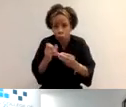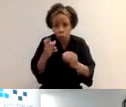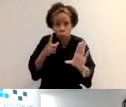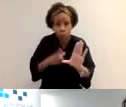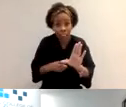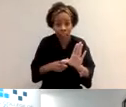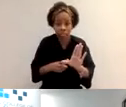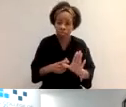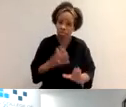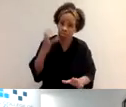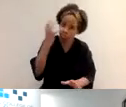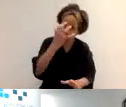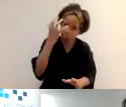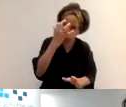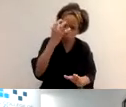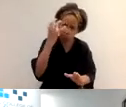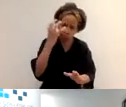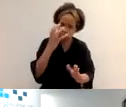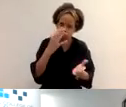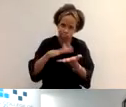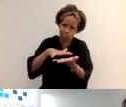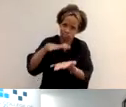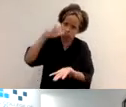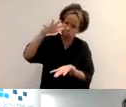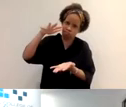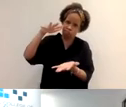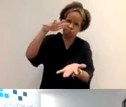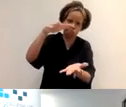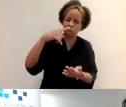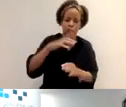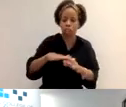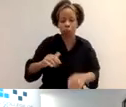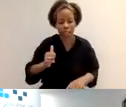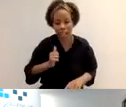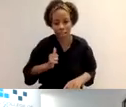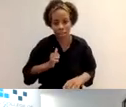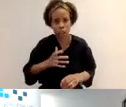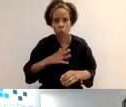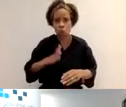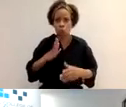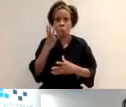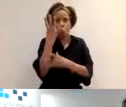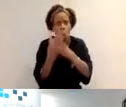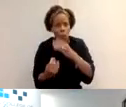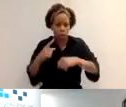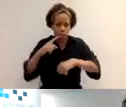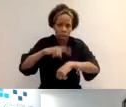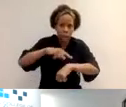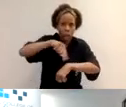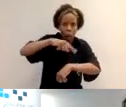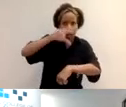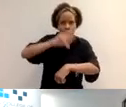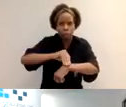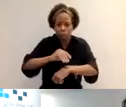be a horrendous amount of, you know, evidence. And we don't expect you, don't want you, we don't want this taking up too much of your time or you having to, you know,